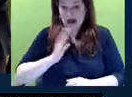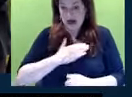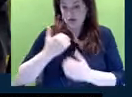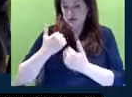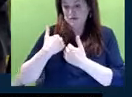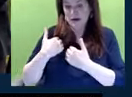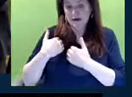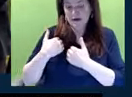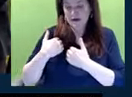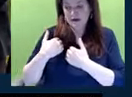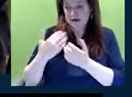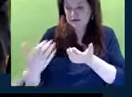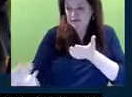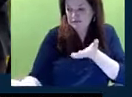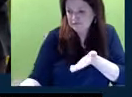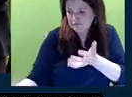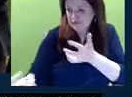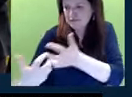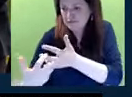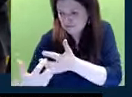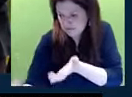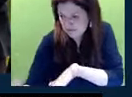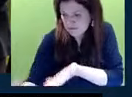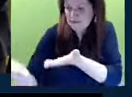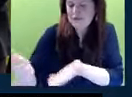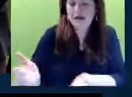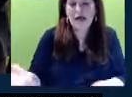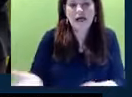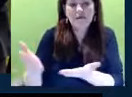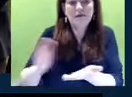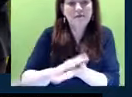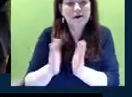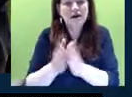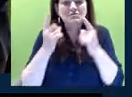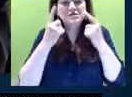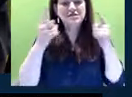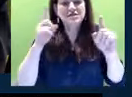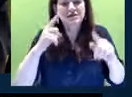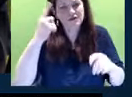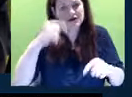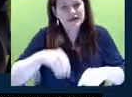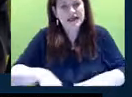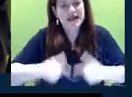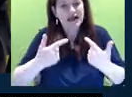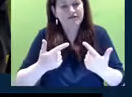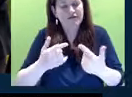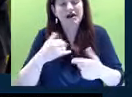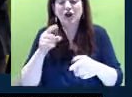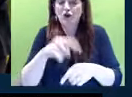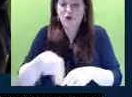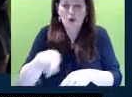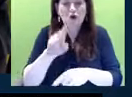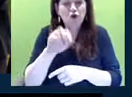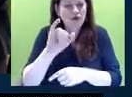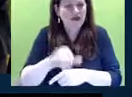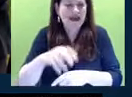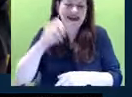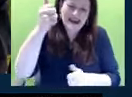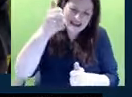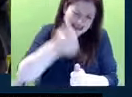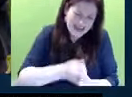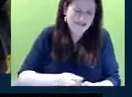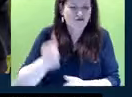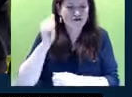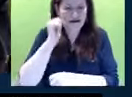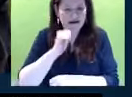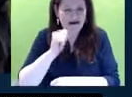to meet them where they are and help them to be successful in life, and that's certainly what all of you do every single day.